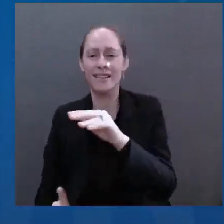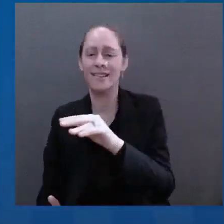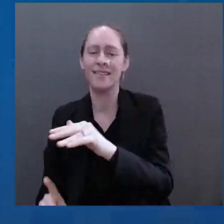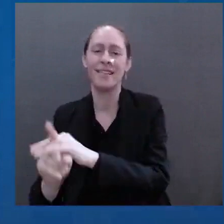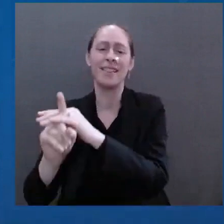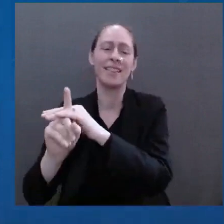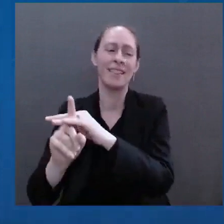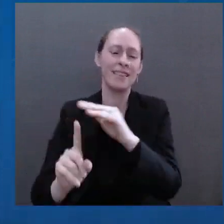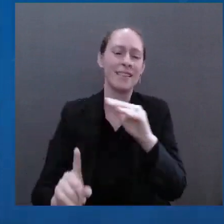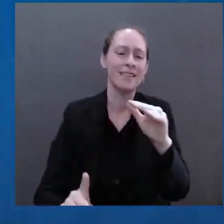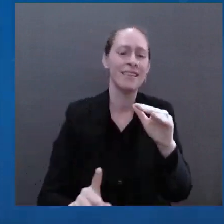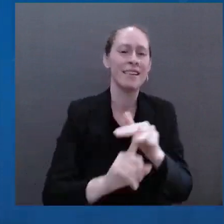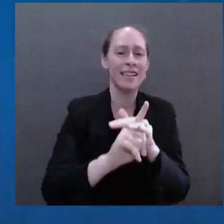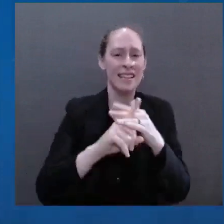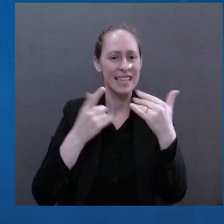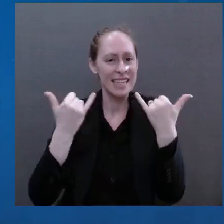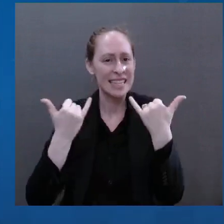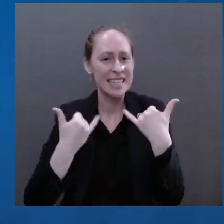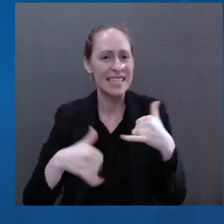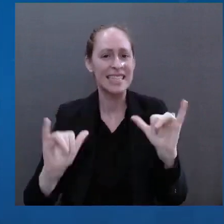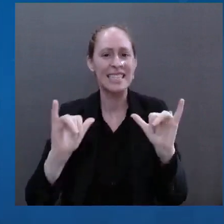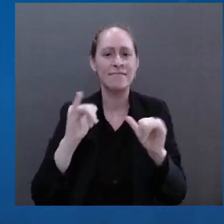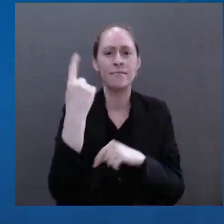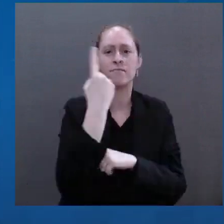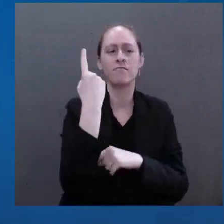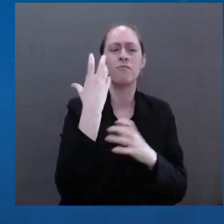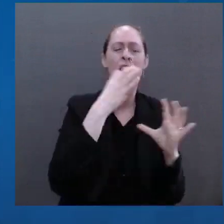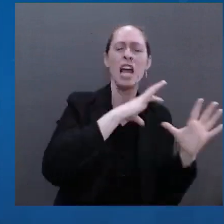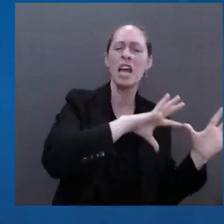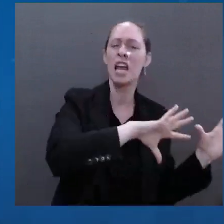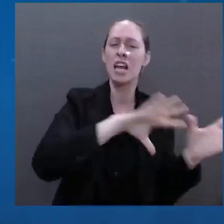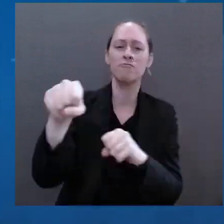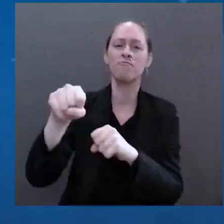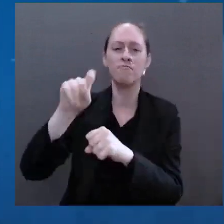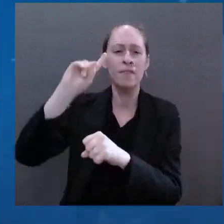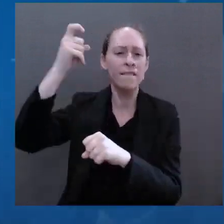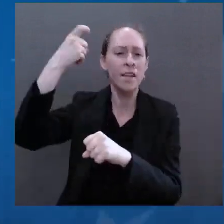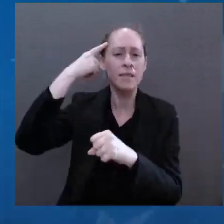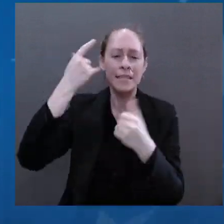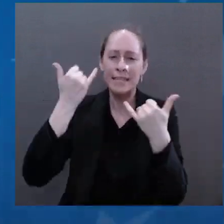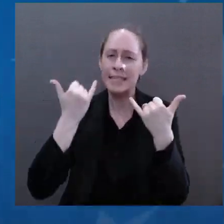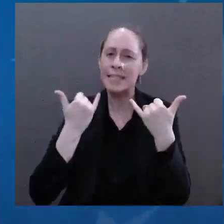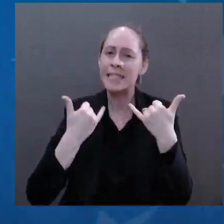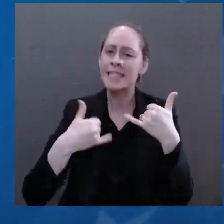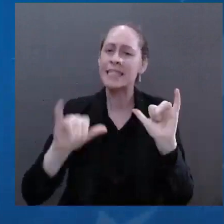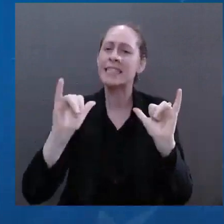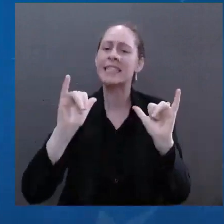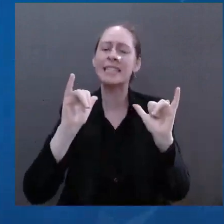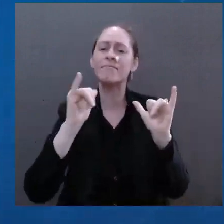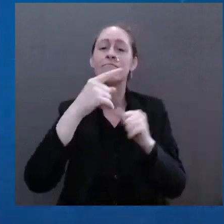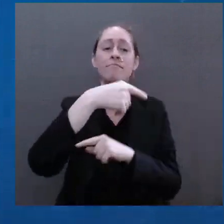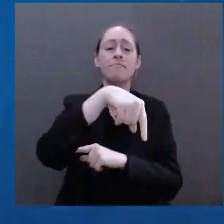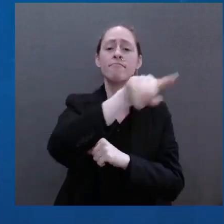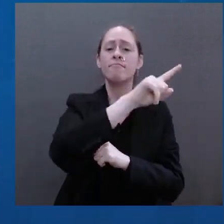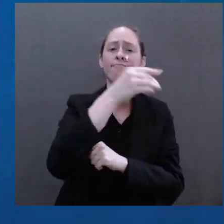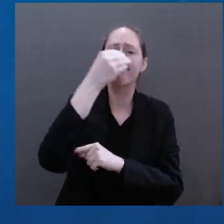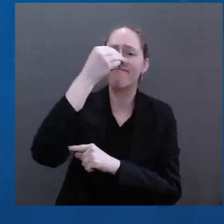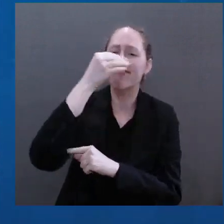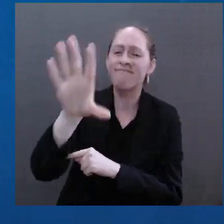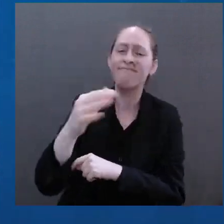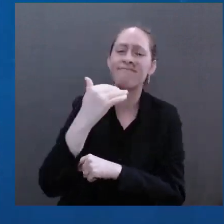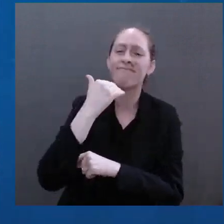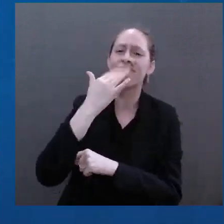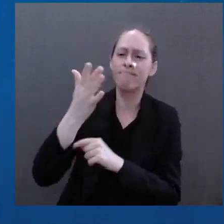Contempt for the rule of law. Contempt for democratic freedom. Contempt for the truth itself.